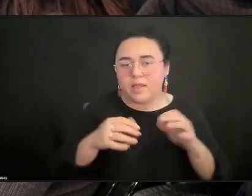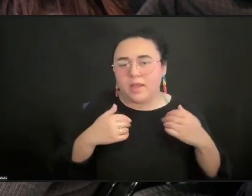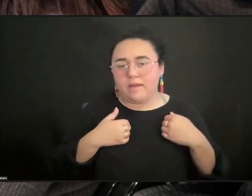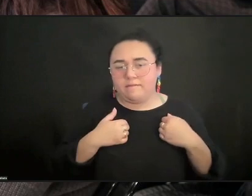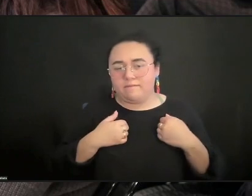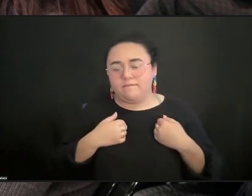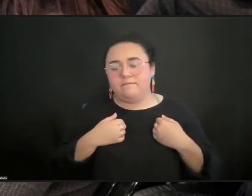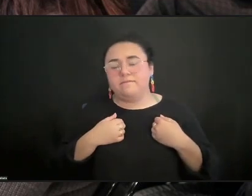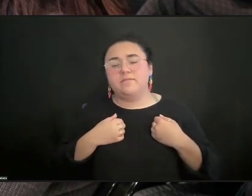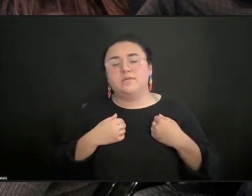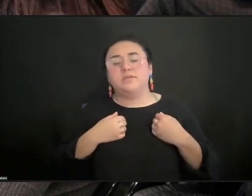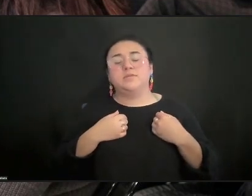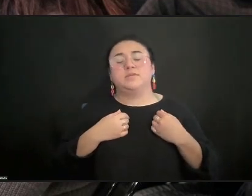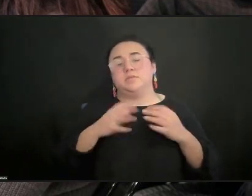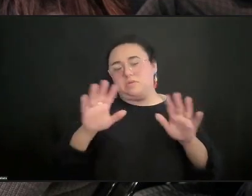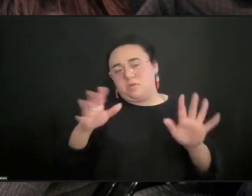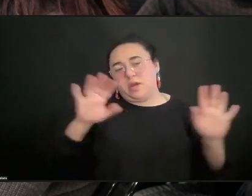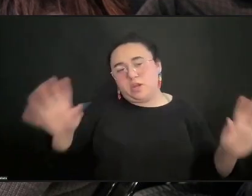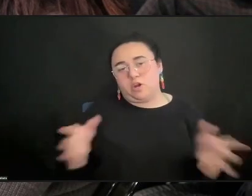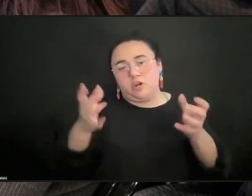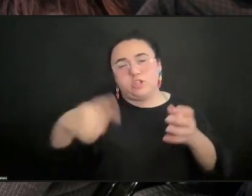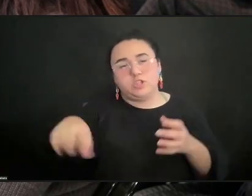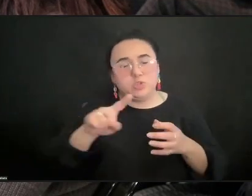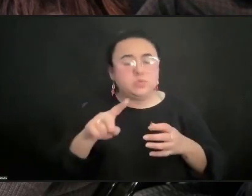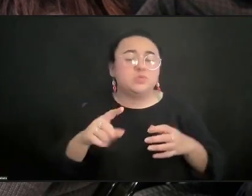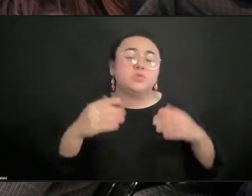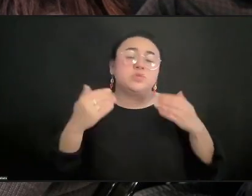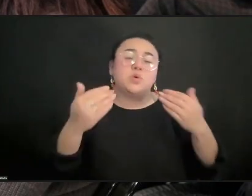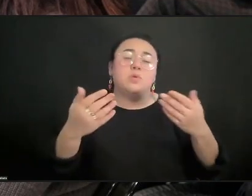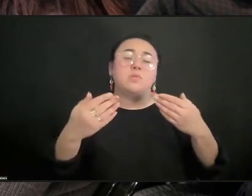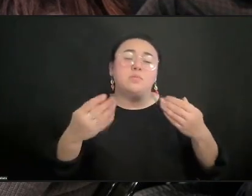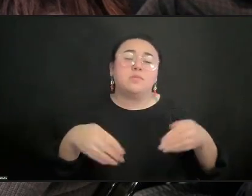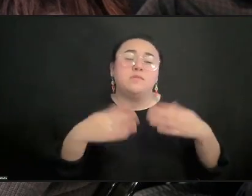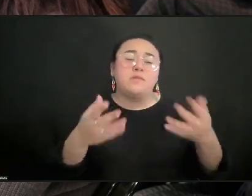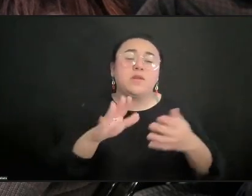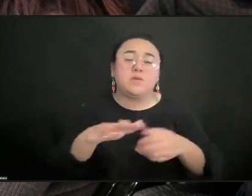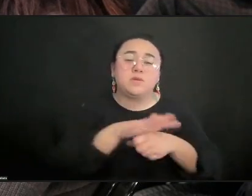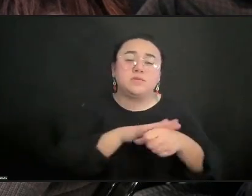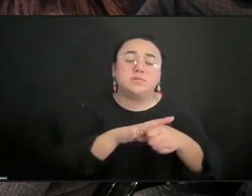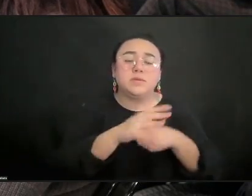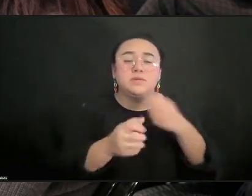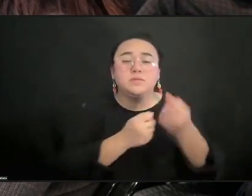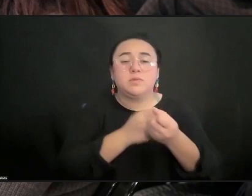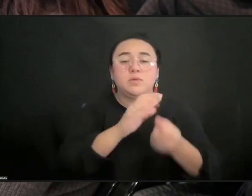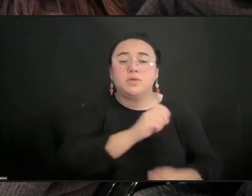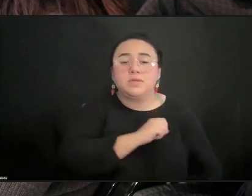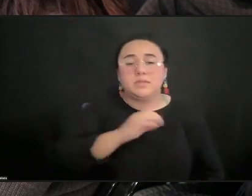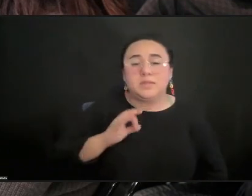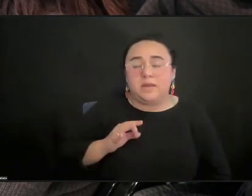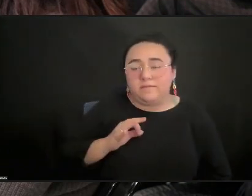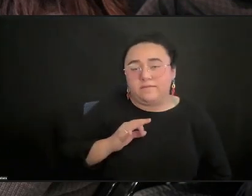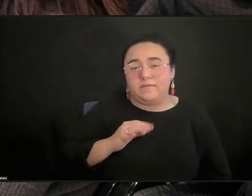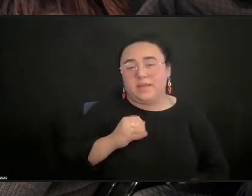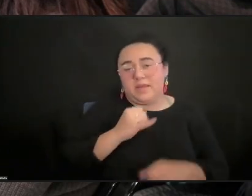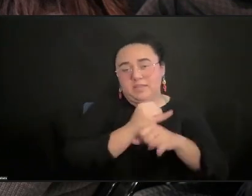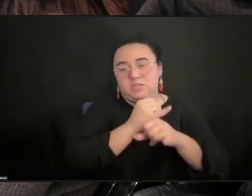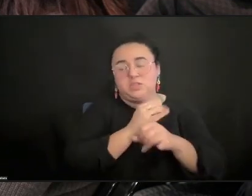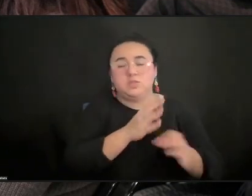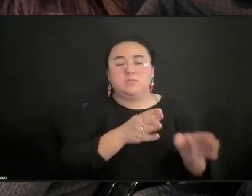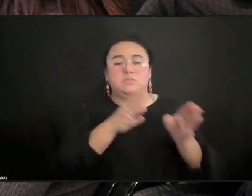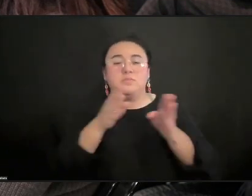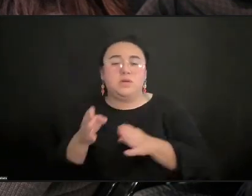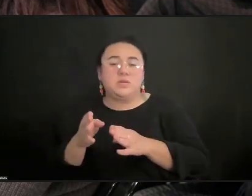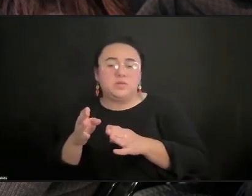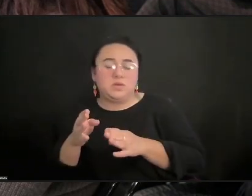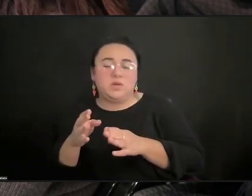give your space and support your own staff institutionally, but the artists are valuable and the